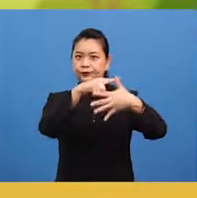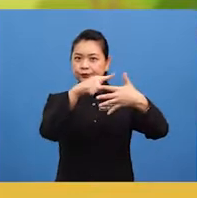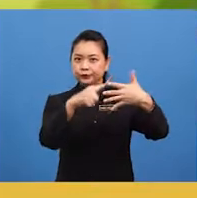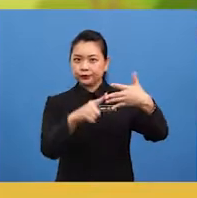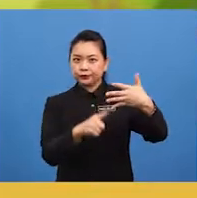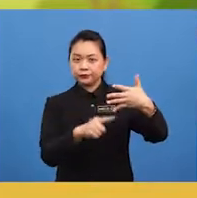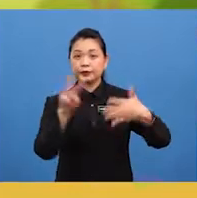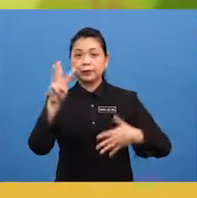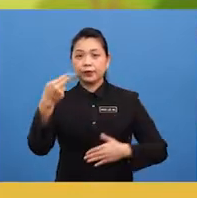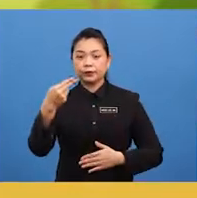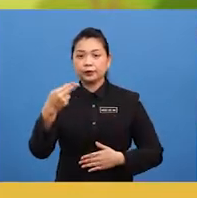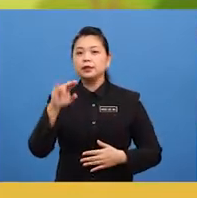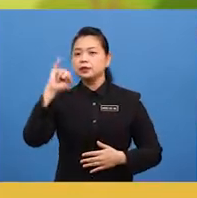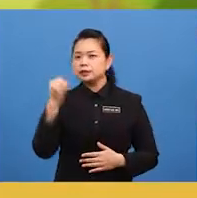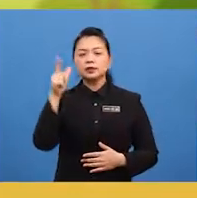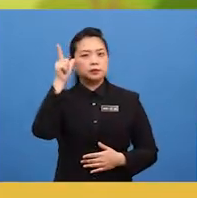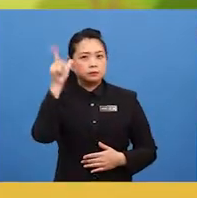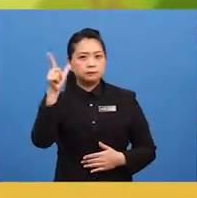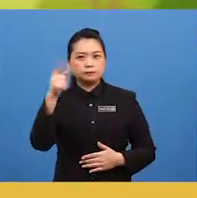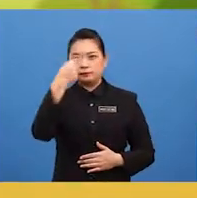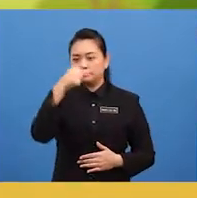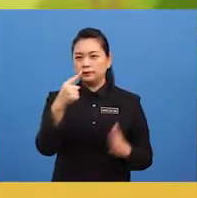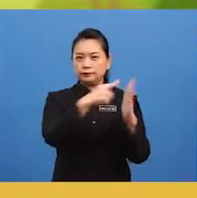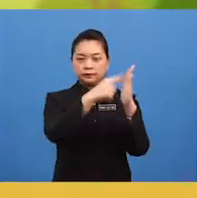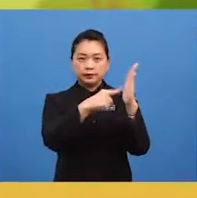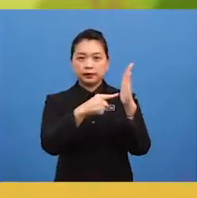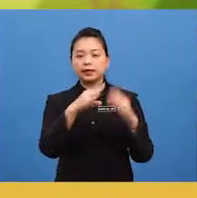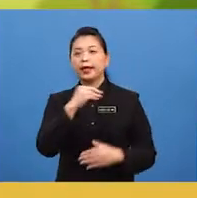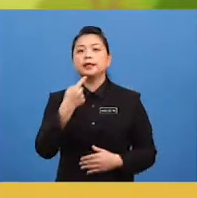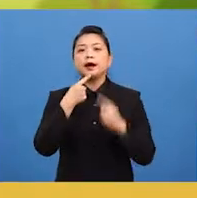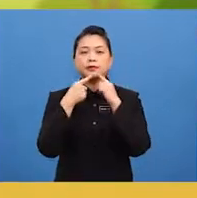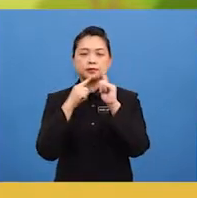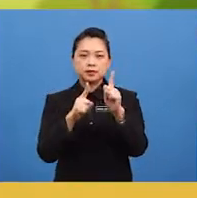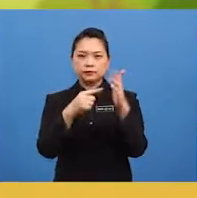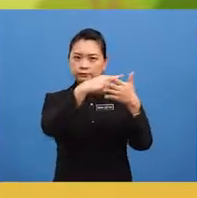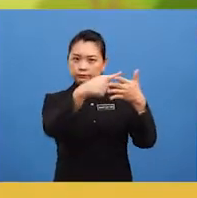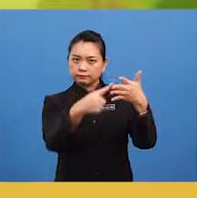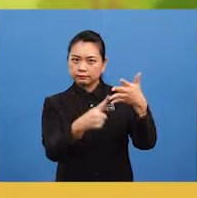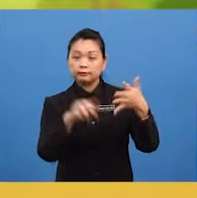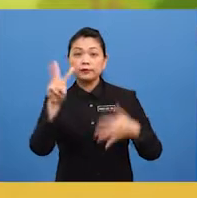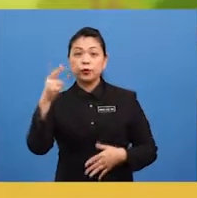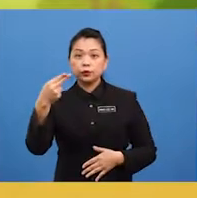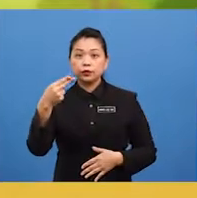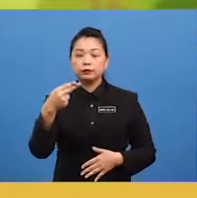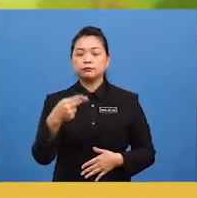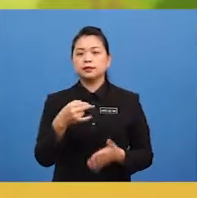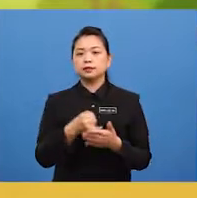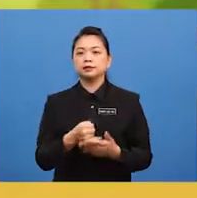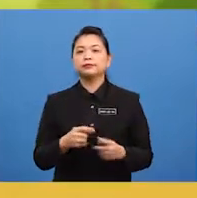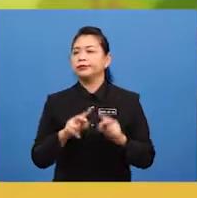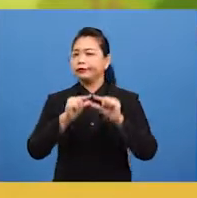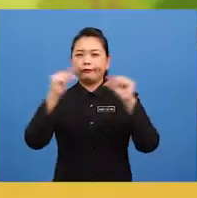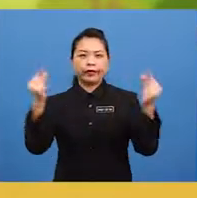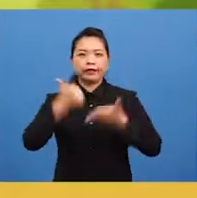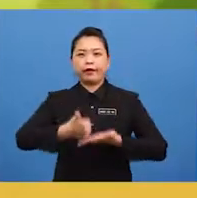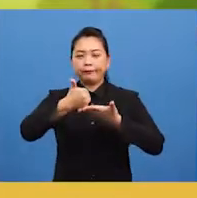just look for details that answer these questions it will be of a great help